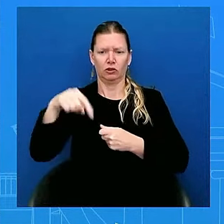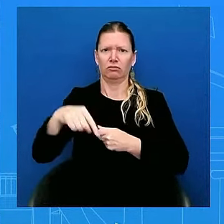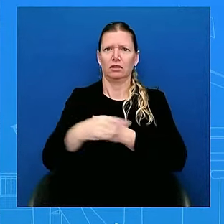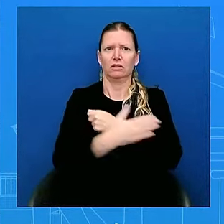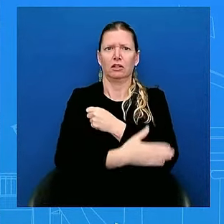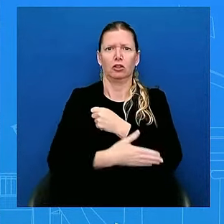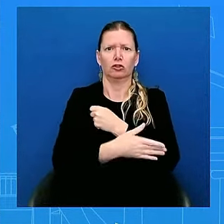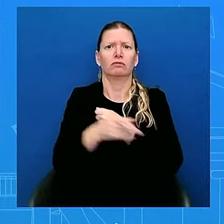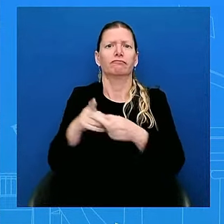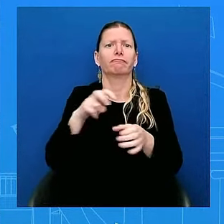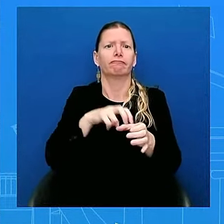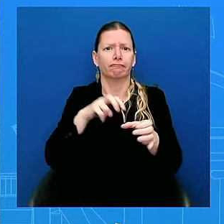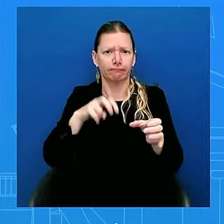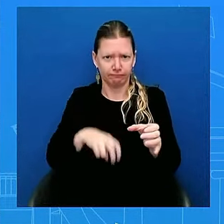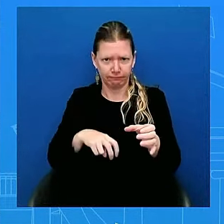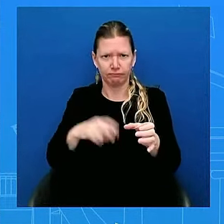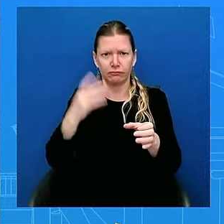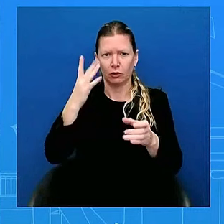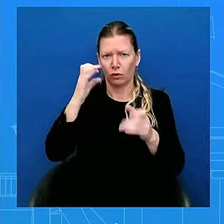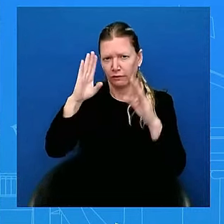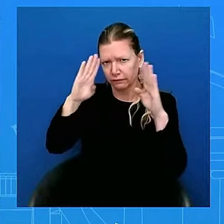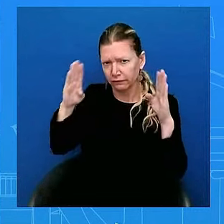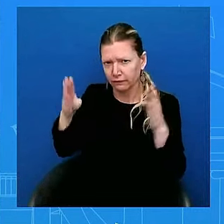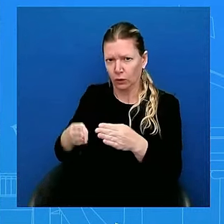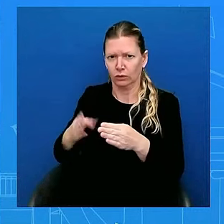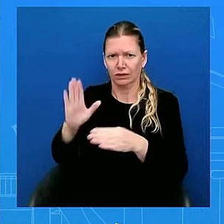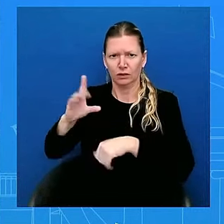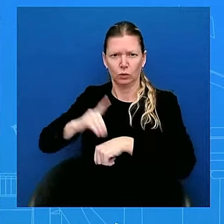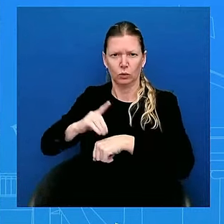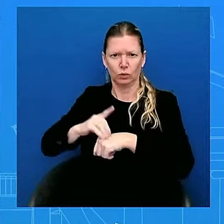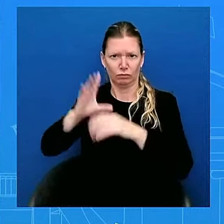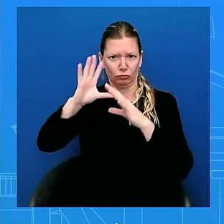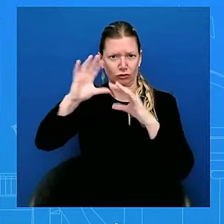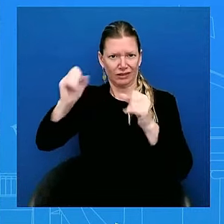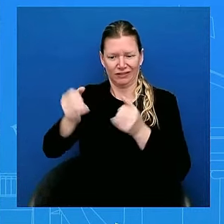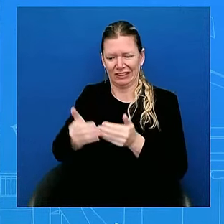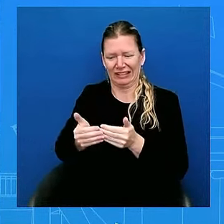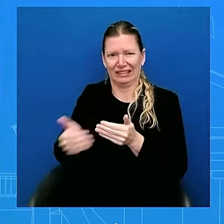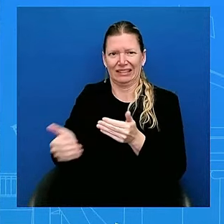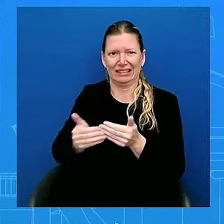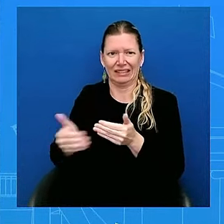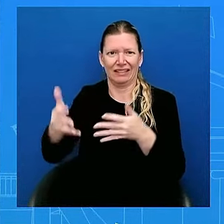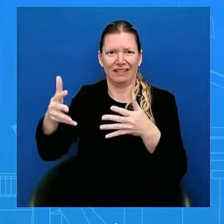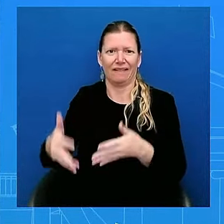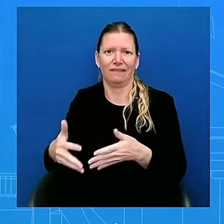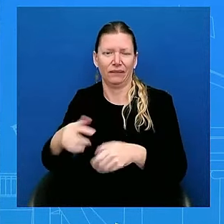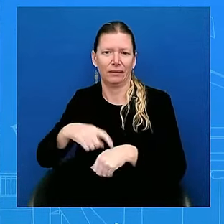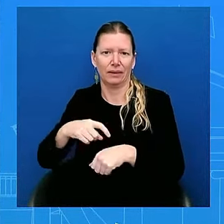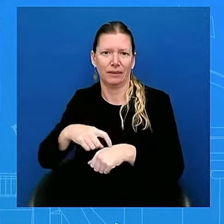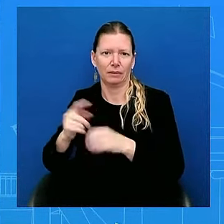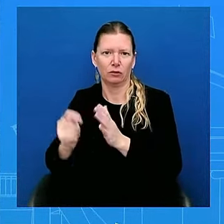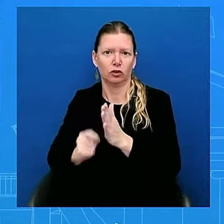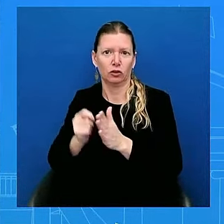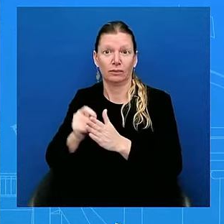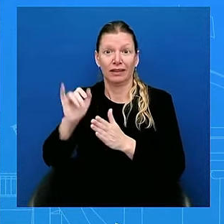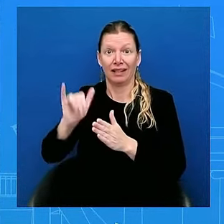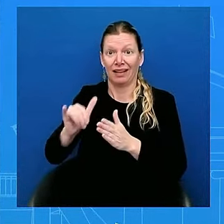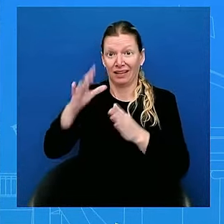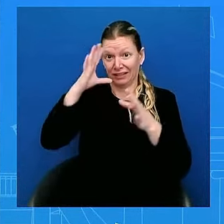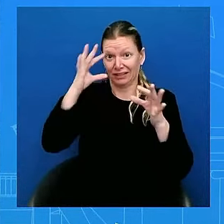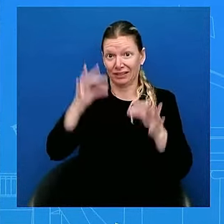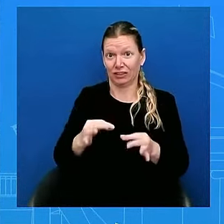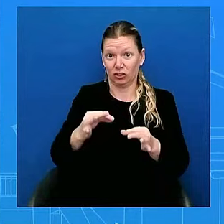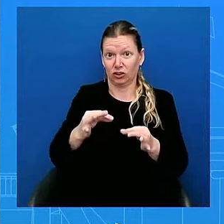And the decision that he made on Sunday was about putting country first, was about his party, and was about the American